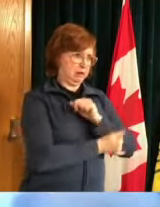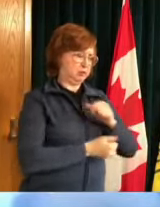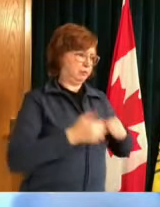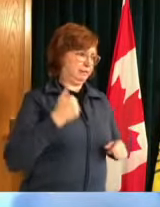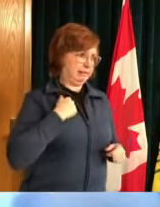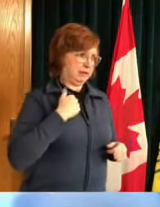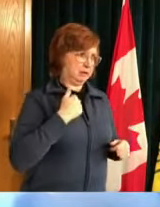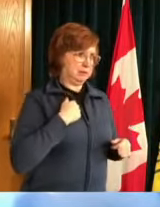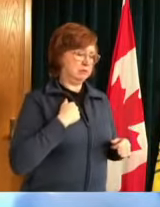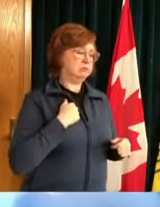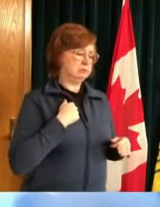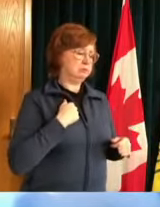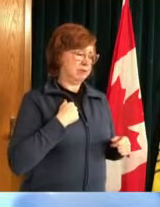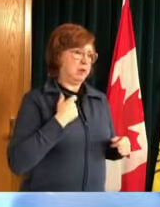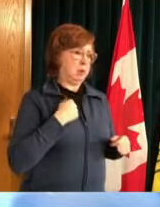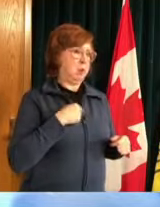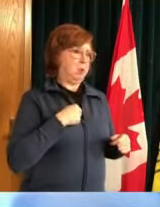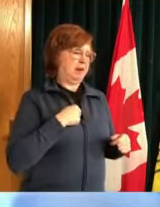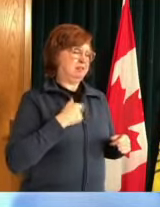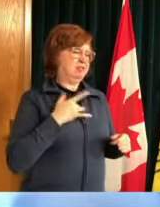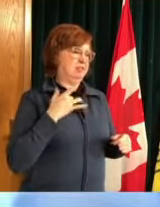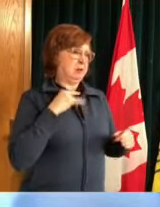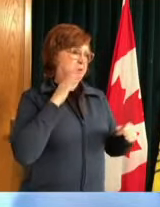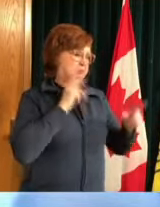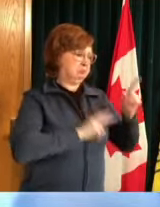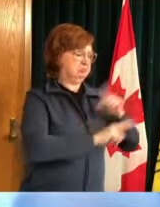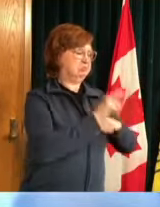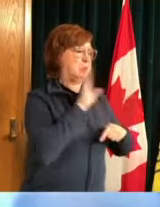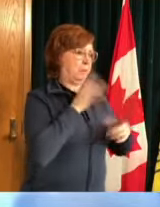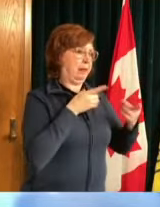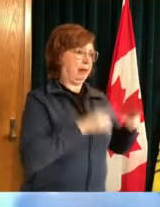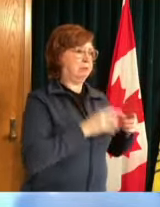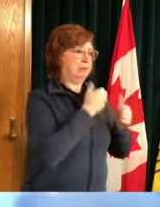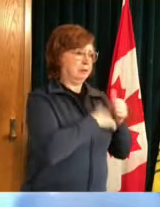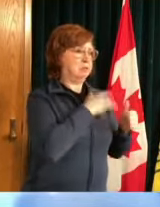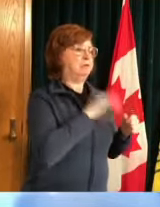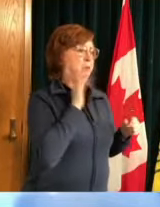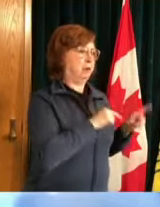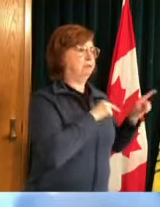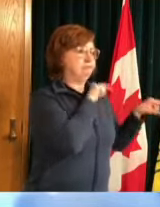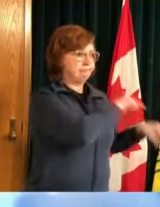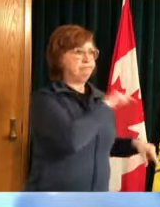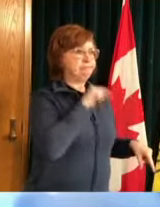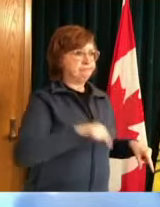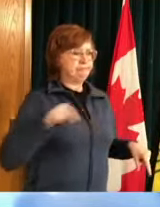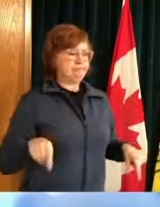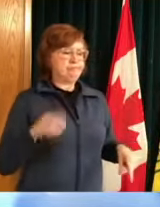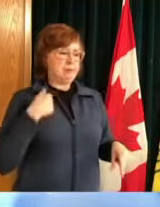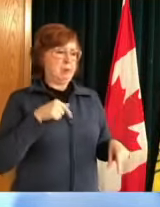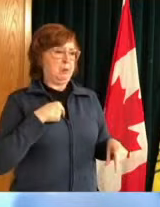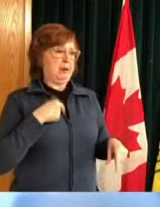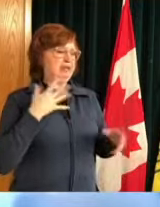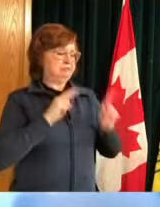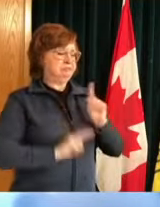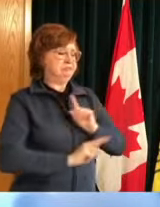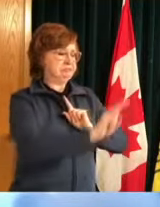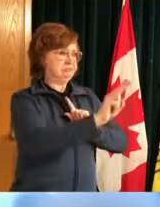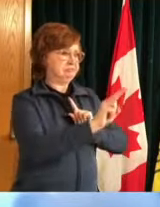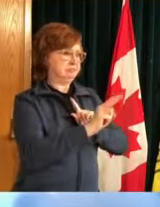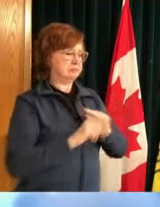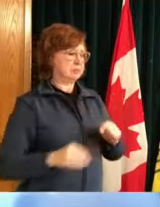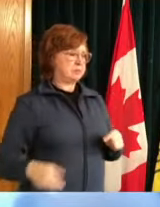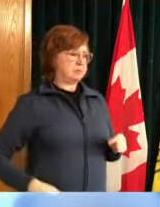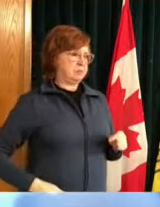also have to remember that like you said you know uh compared to the original strain of covet we have already seen uh that